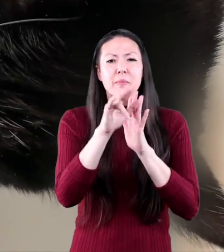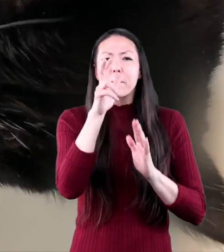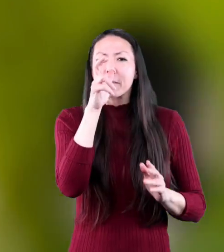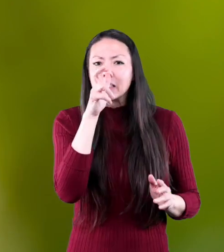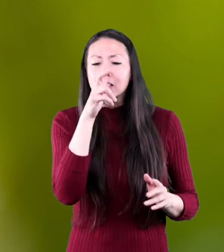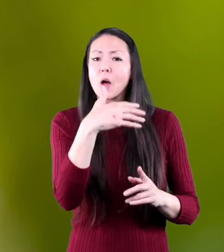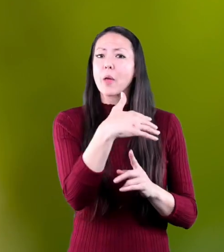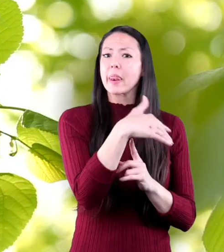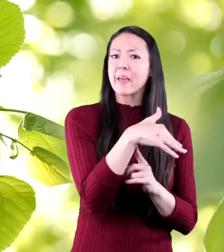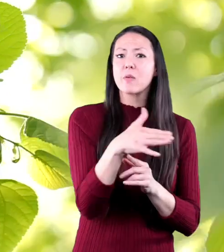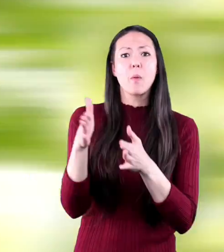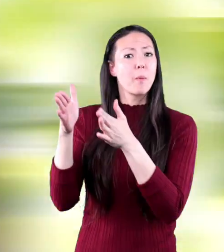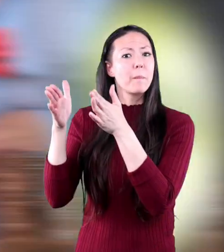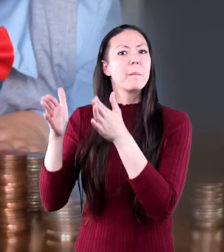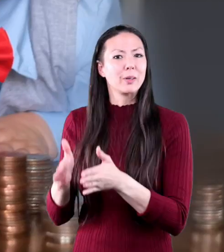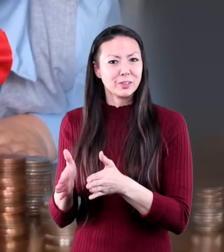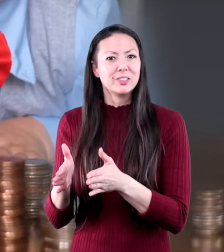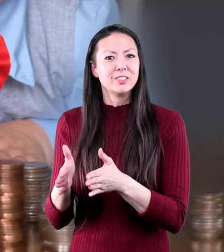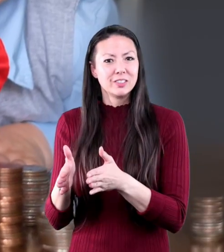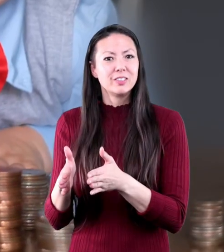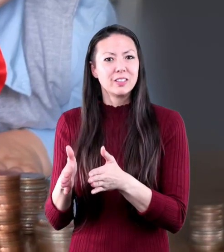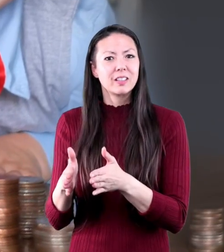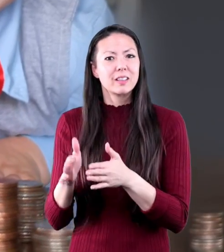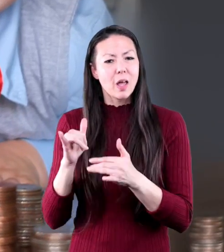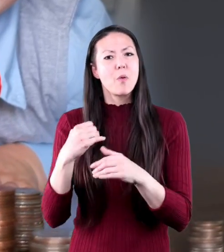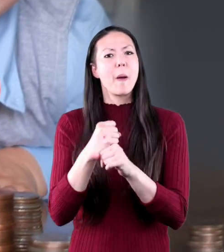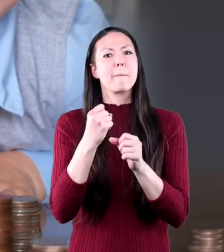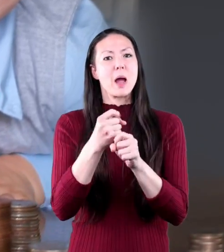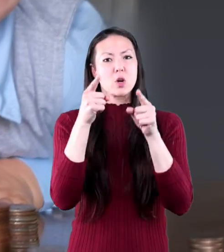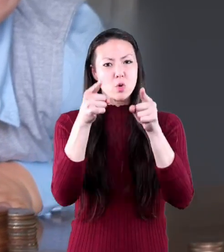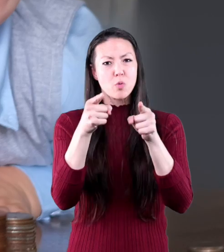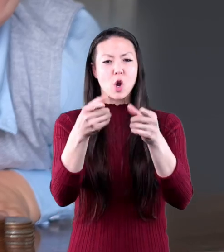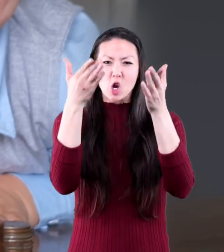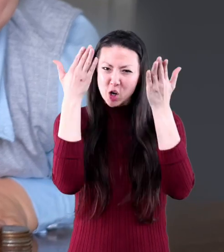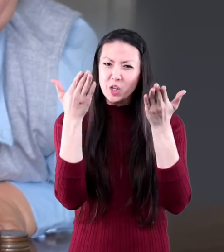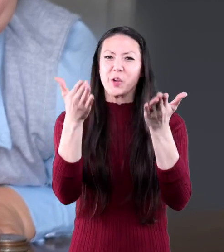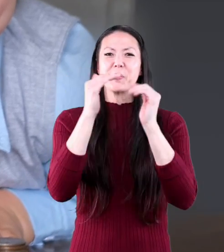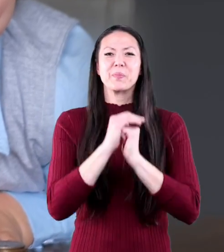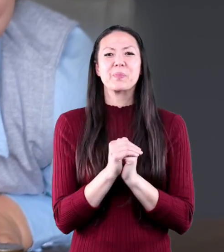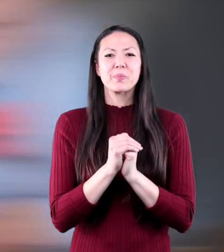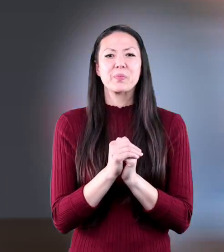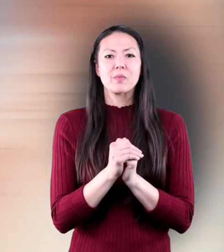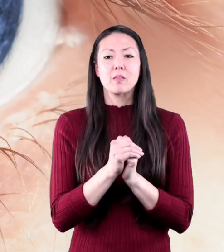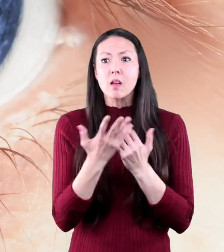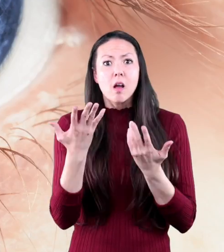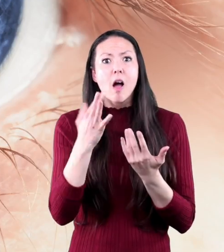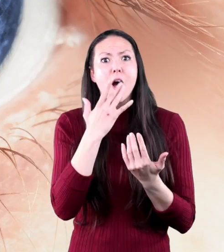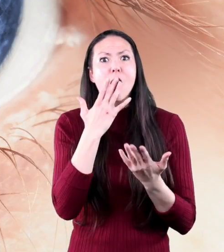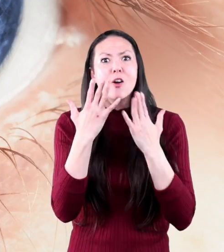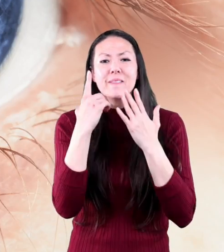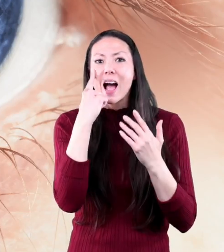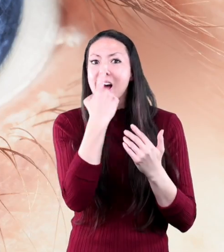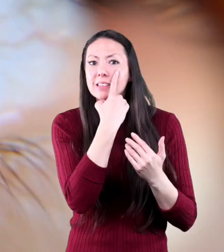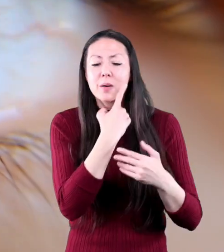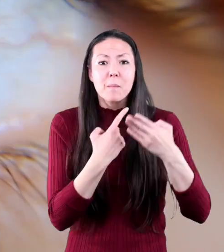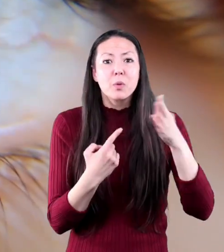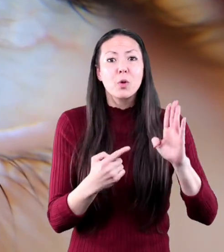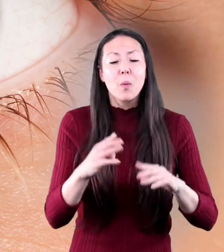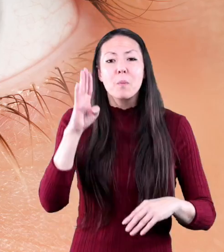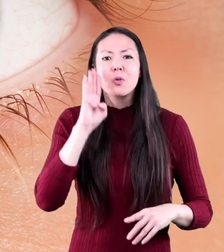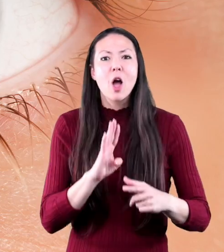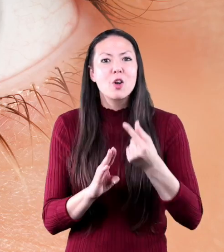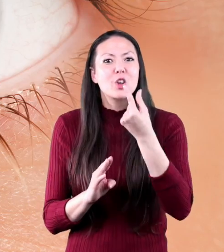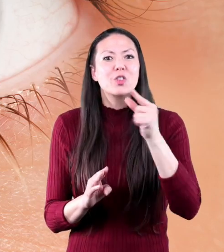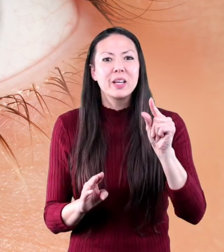identifies a bug or a leaf or a person. And it is what makes you, you. It's what gives you blue or